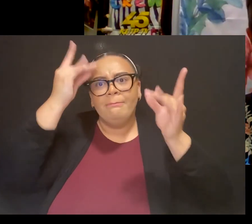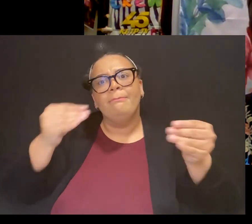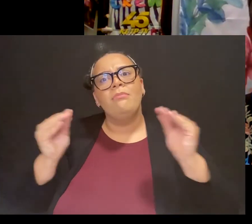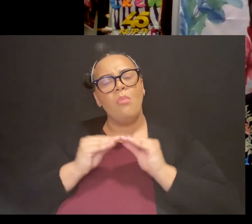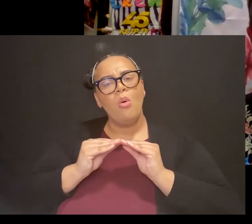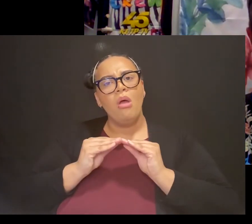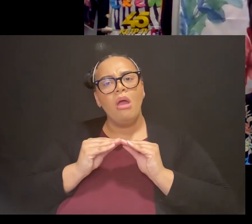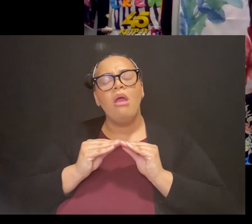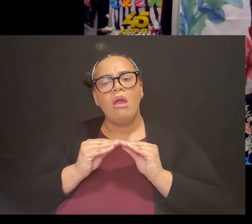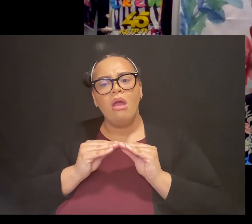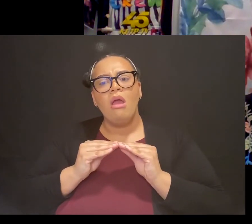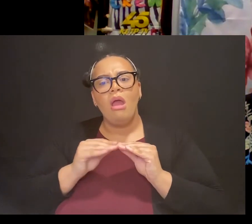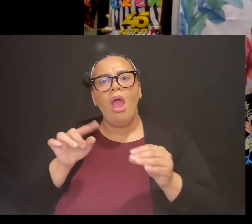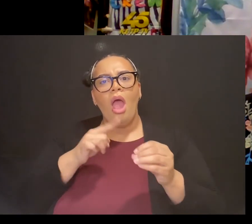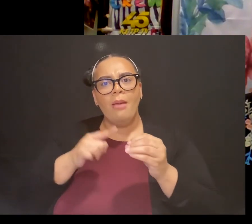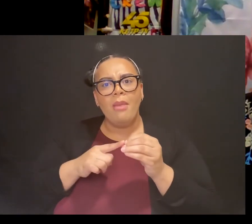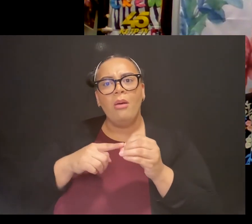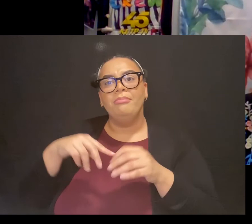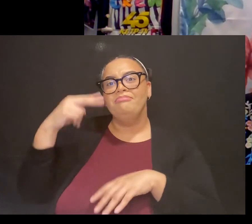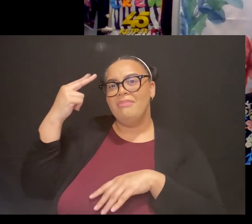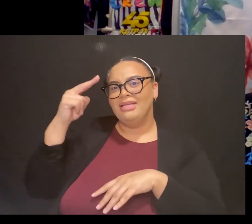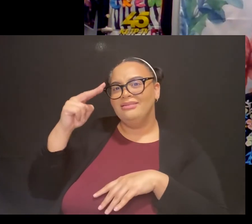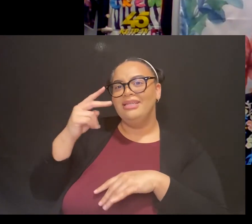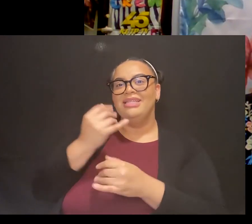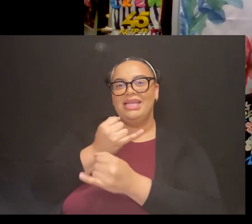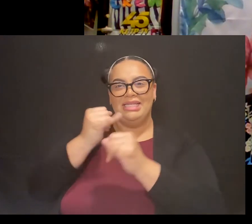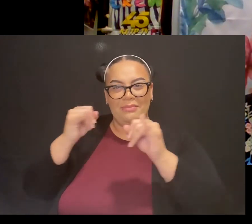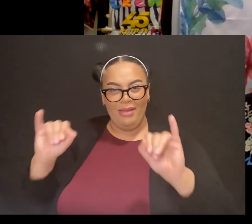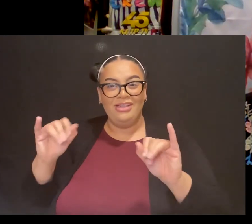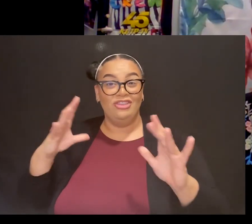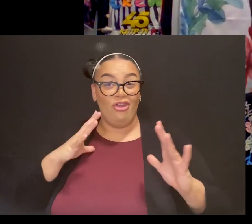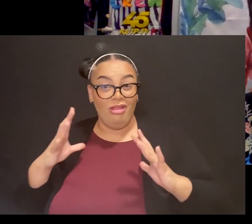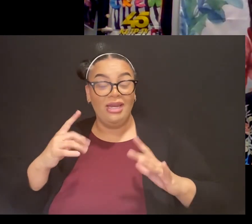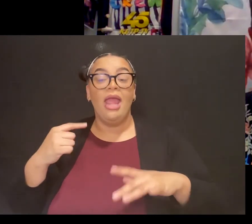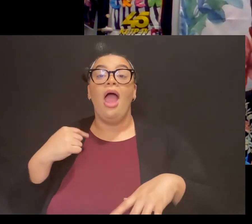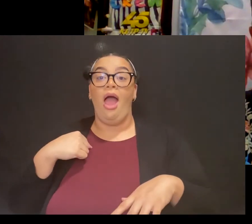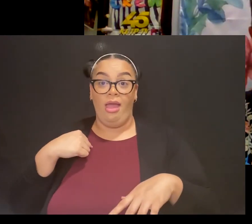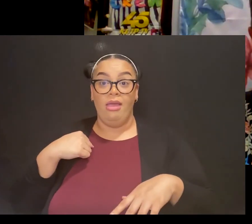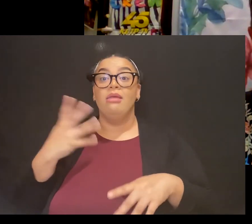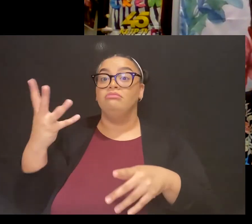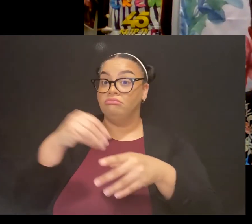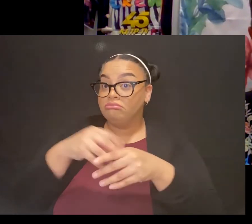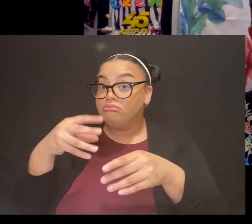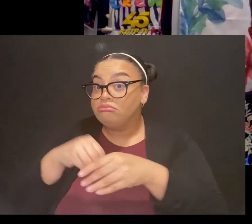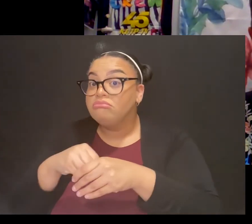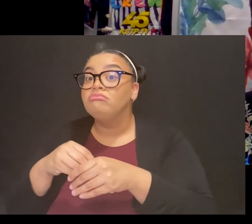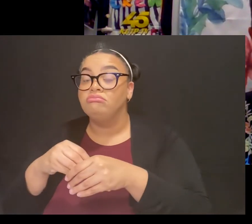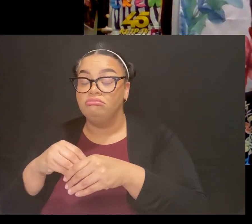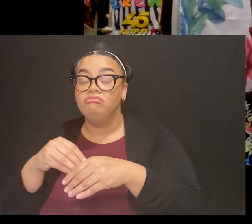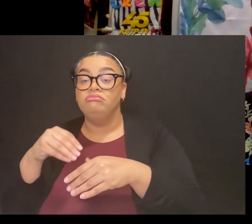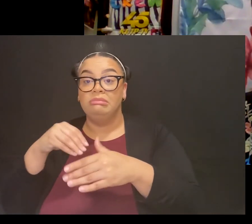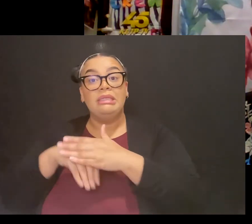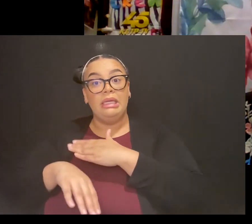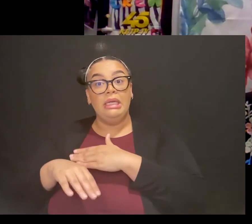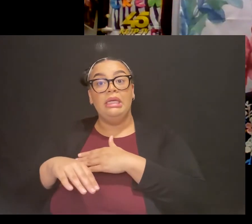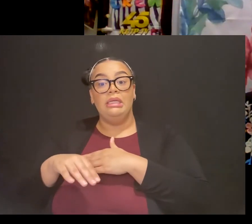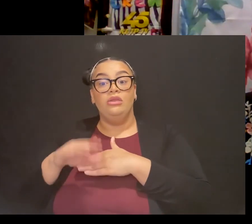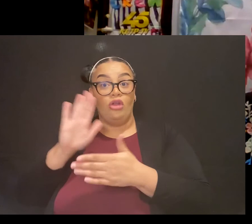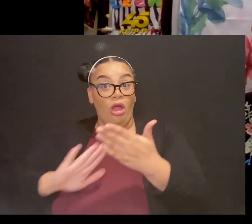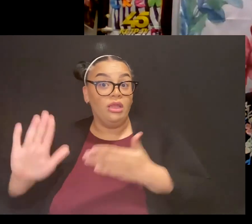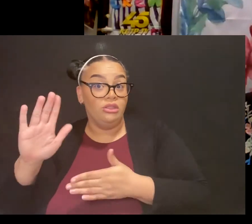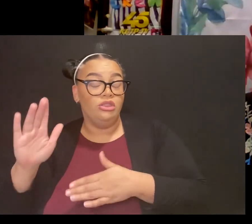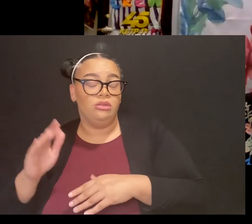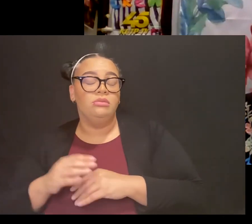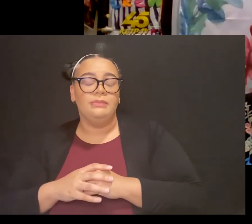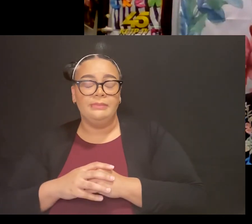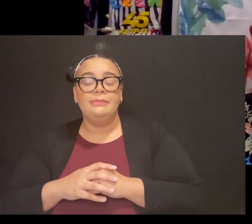Spatrias, I did participate in when I was in college. So I think it's really great that